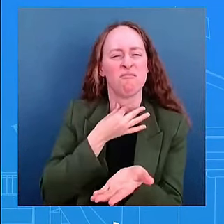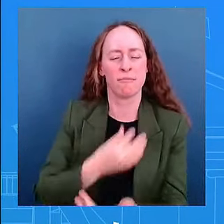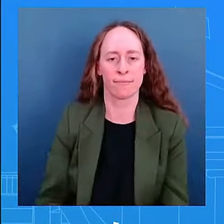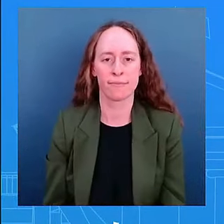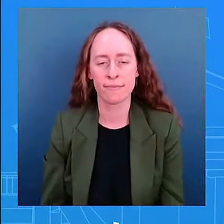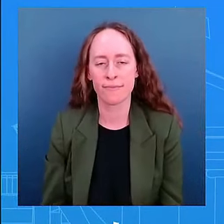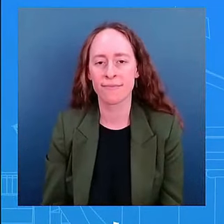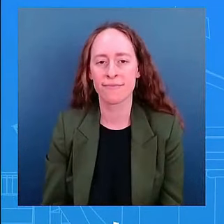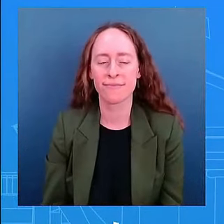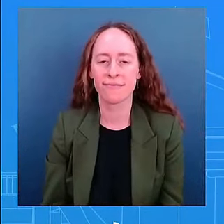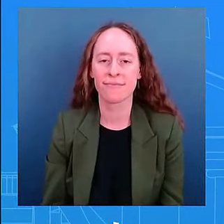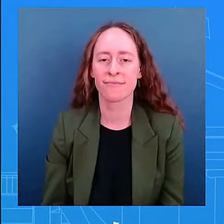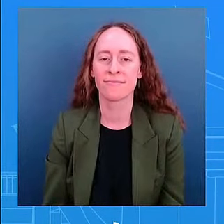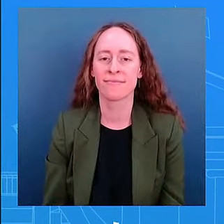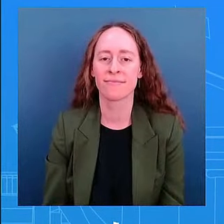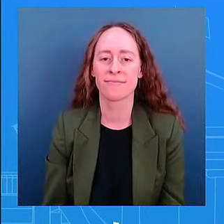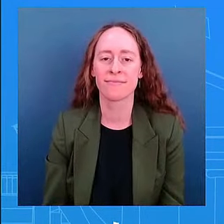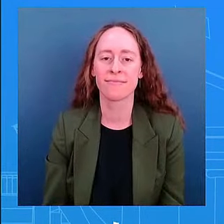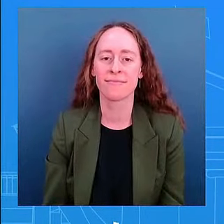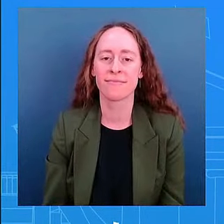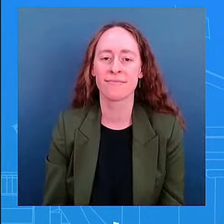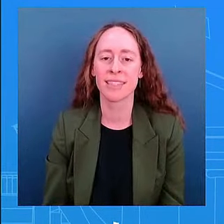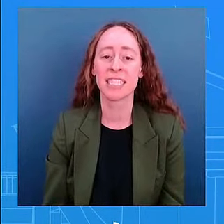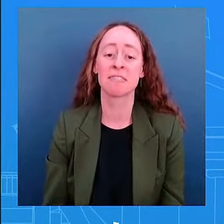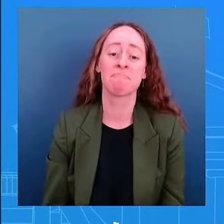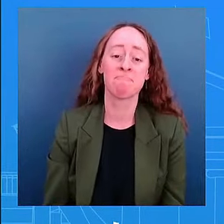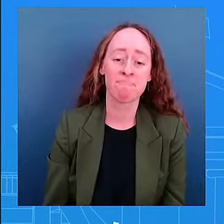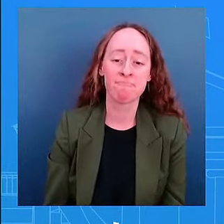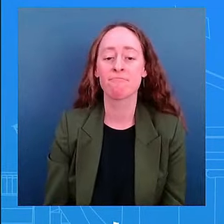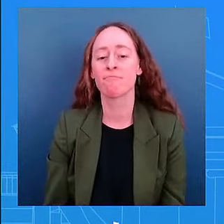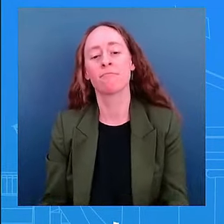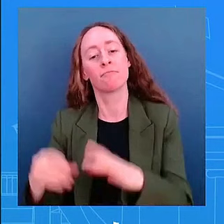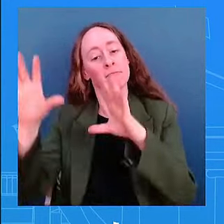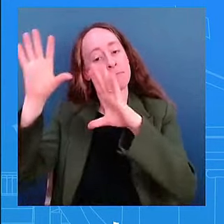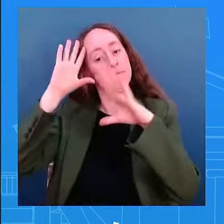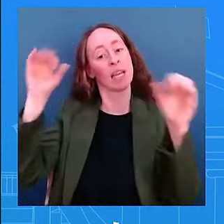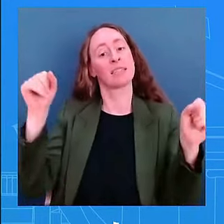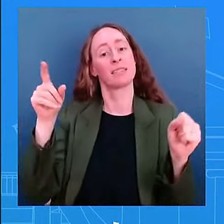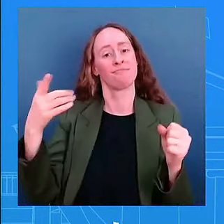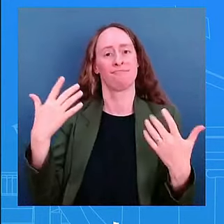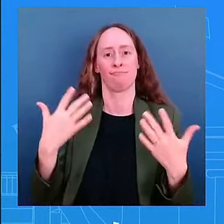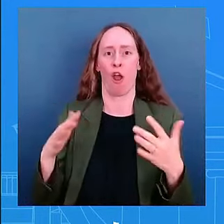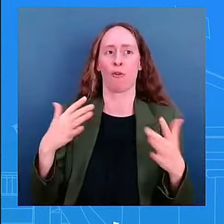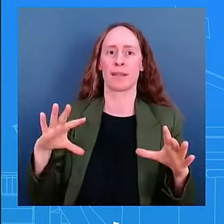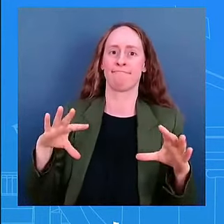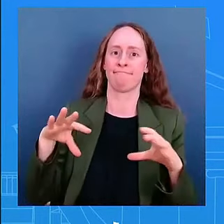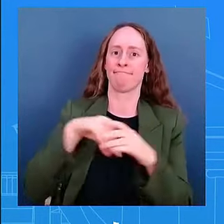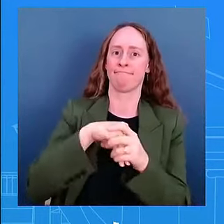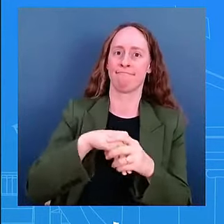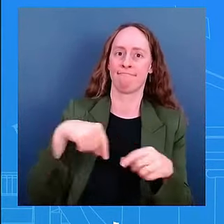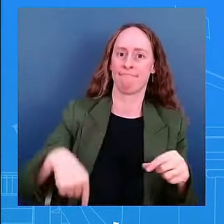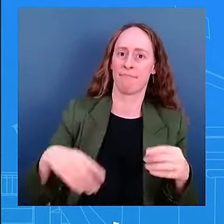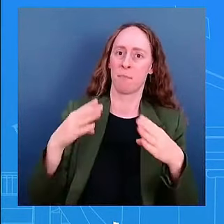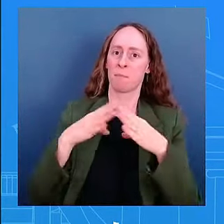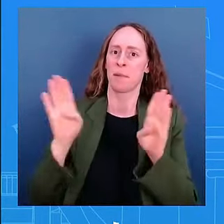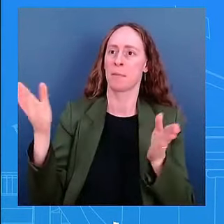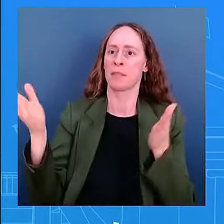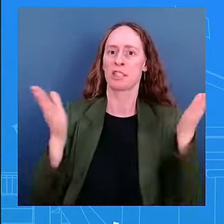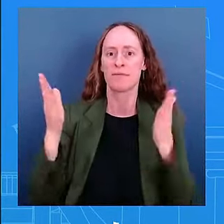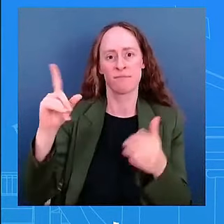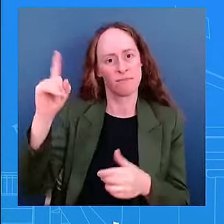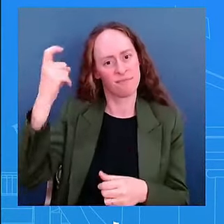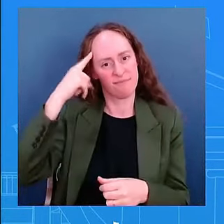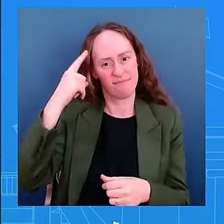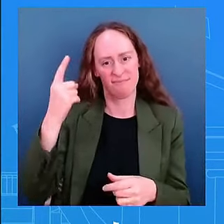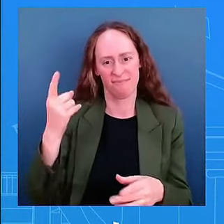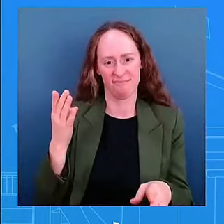president has been uh in the public service as you know for more than 54 years as a senator as vice president he had the role